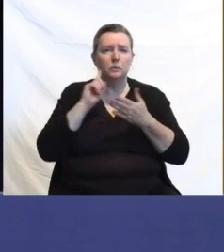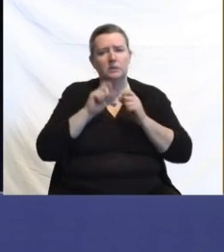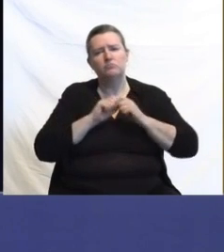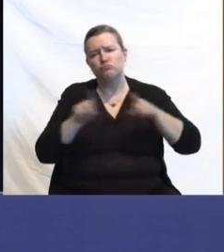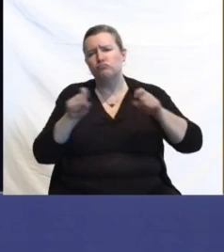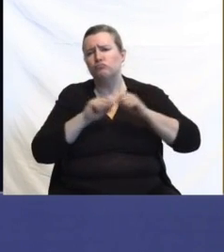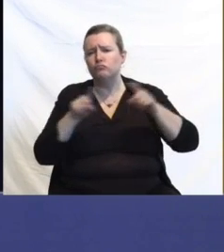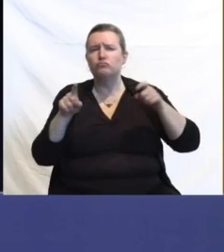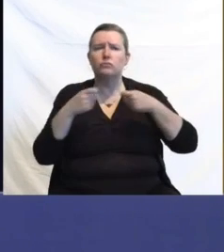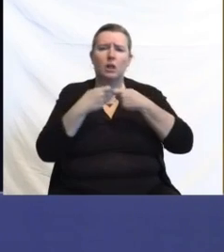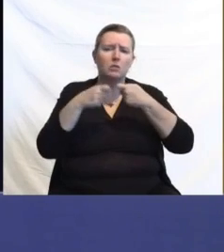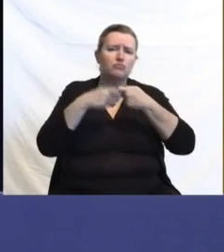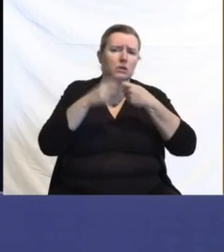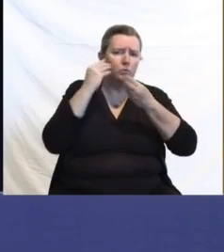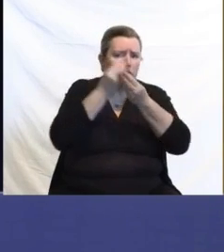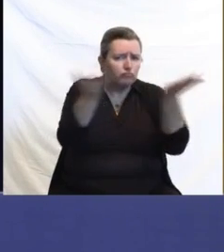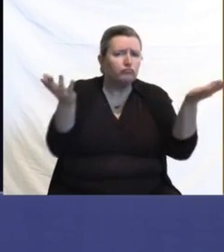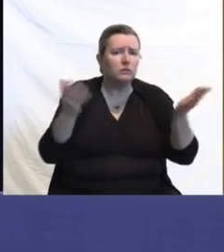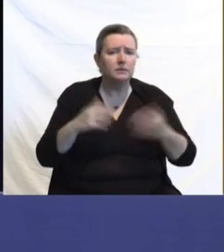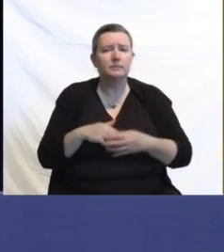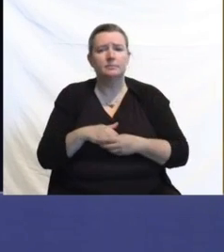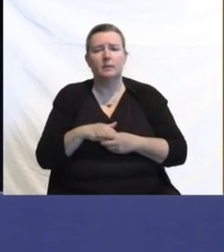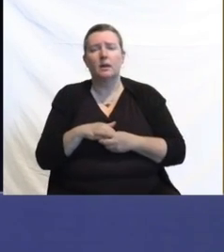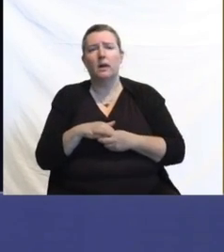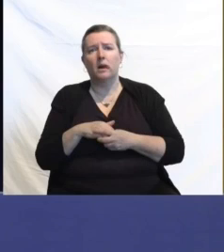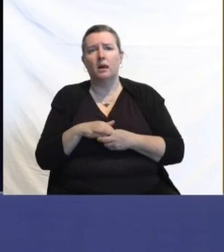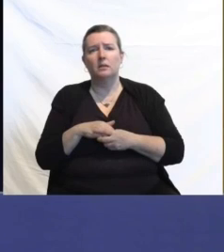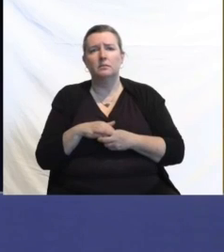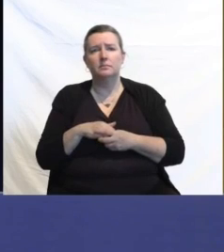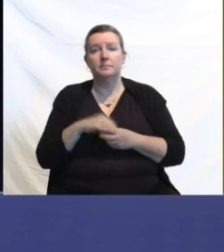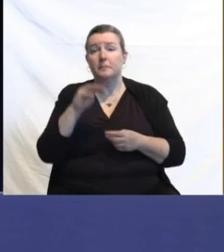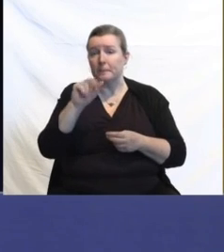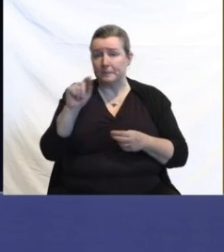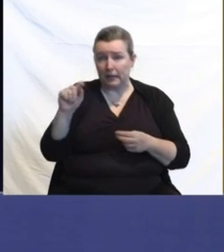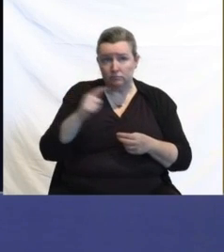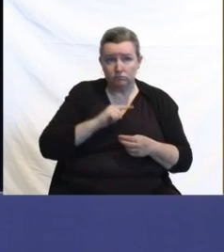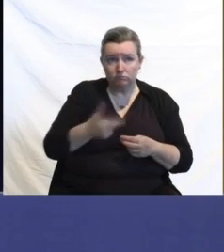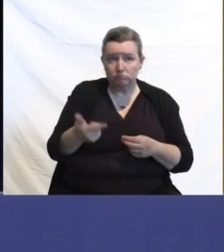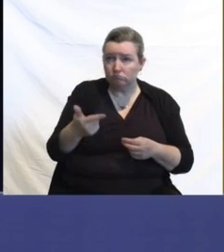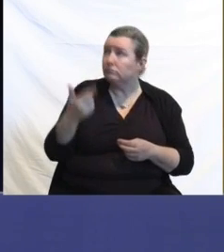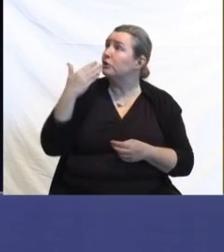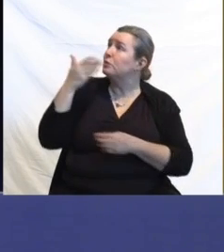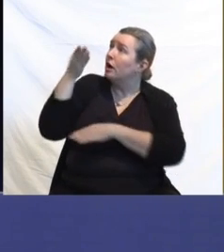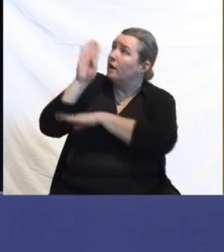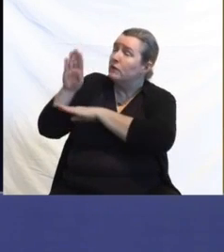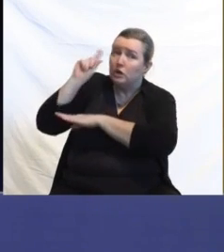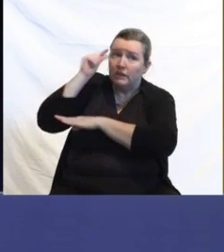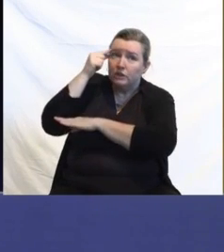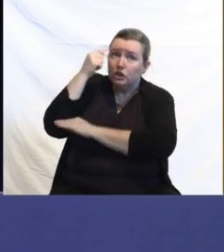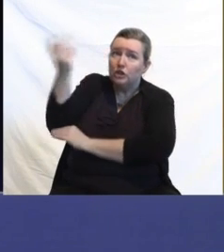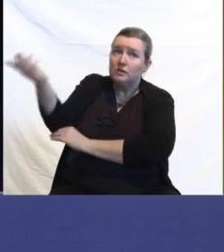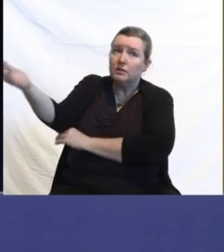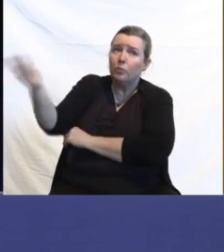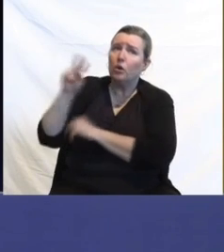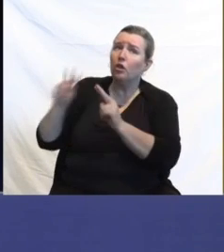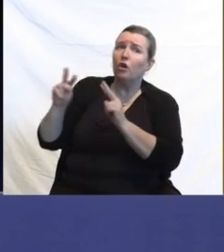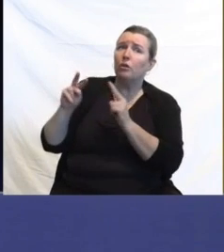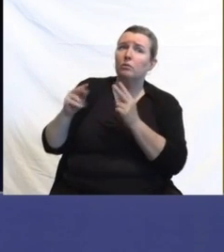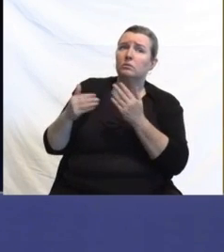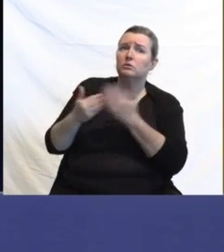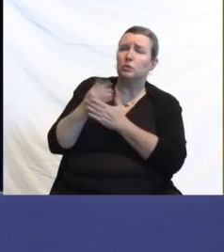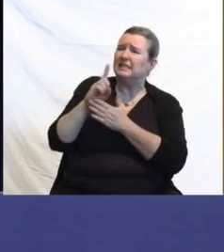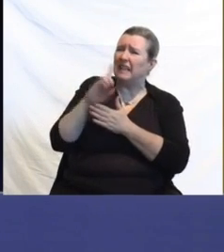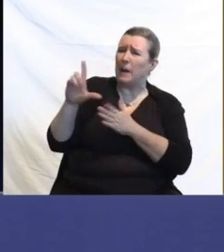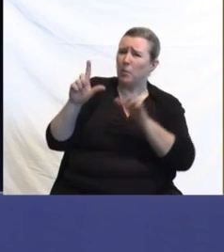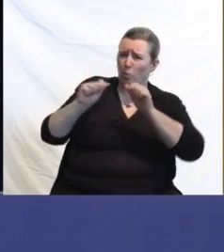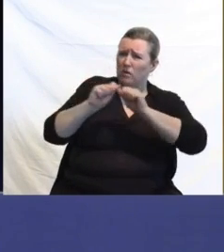electronically and otherwise. So thank you. Matt, good afternoon. Good afternoon, Governor. Just getting a quick look at the new dashboard. So are all districts, school